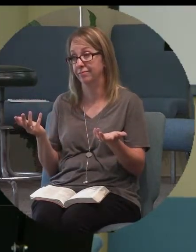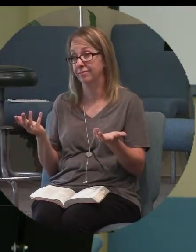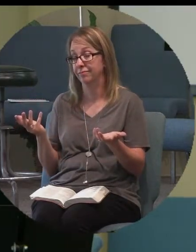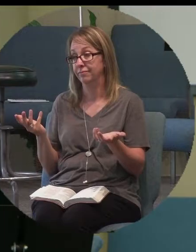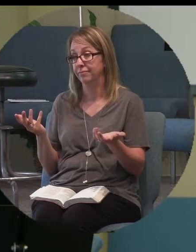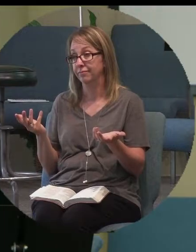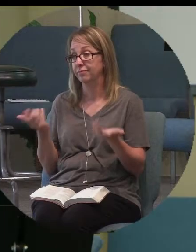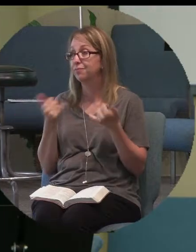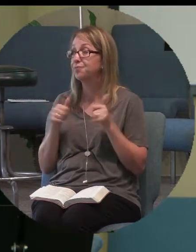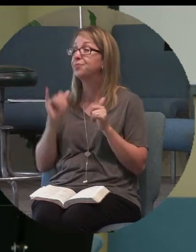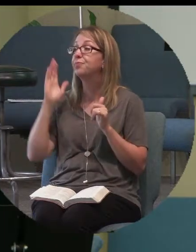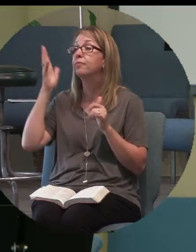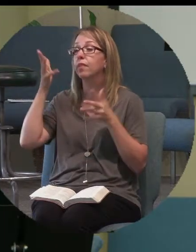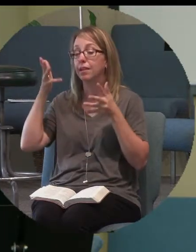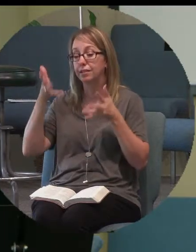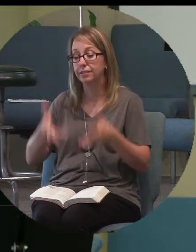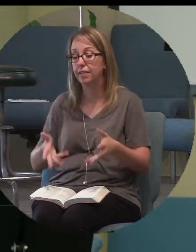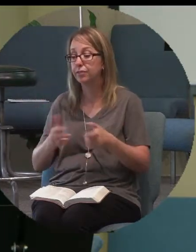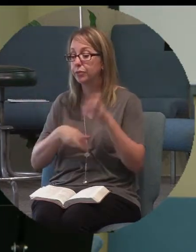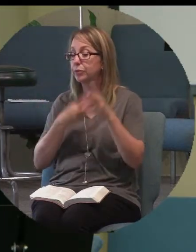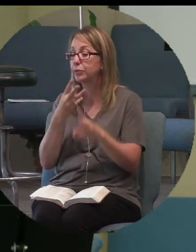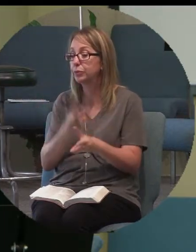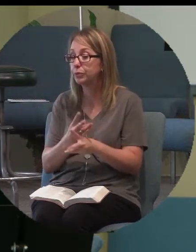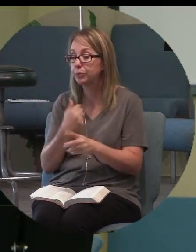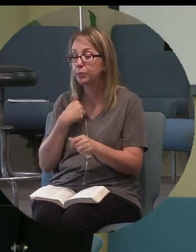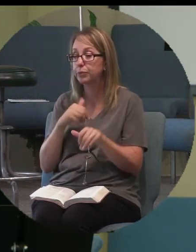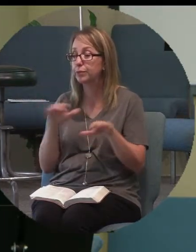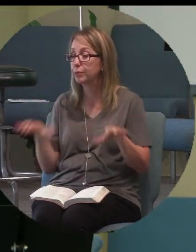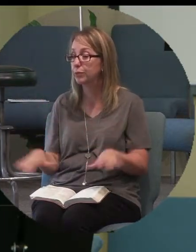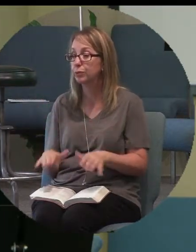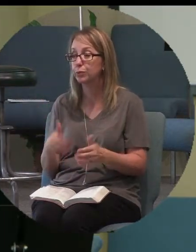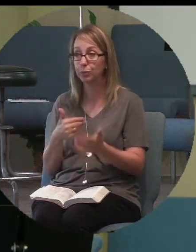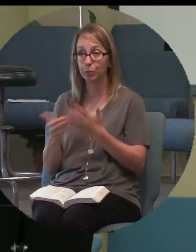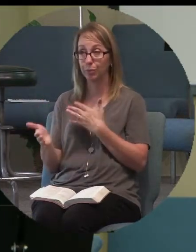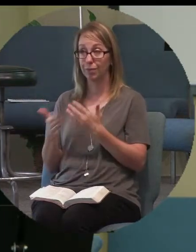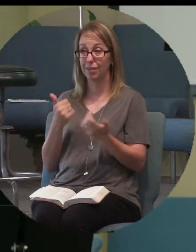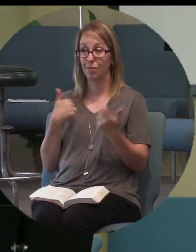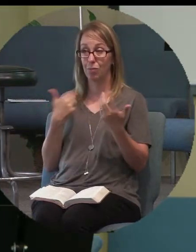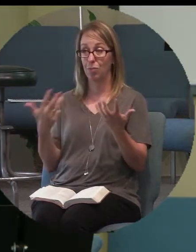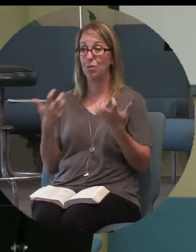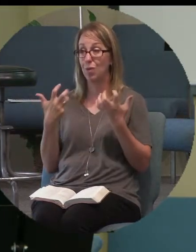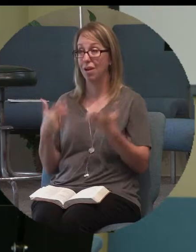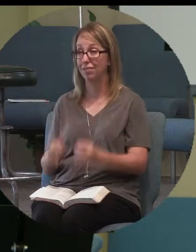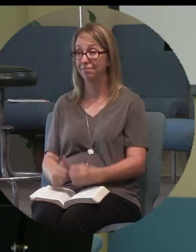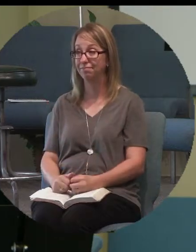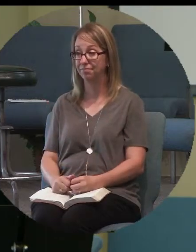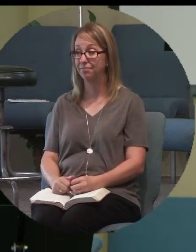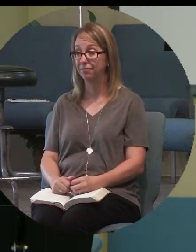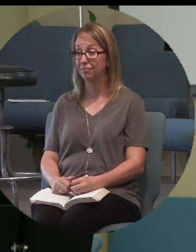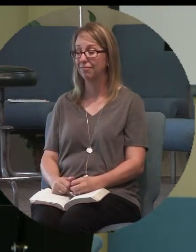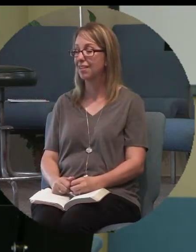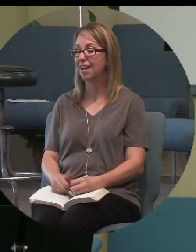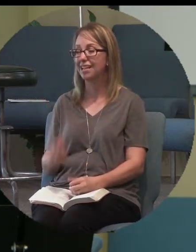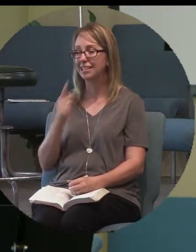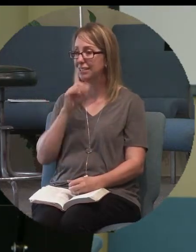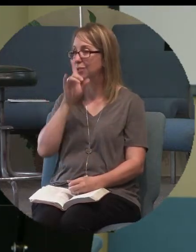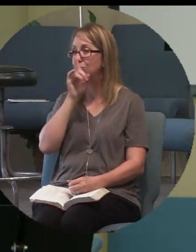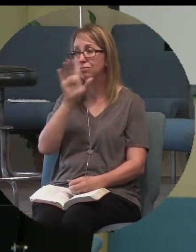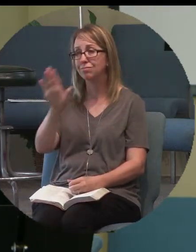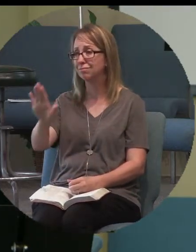And yet he left us in a world where we can pretty much do whatever we want to do. And he says, just don't do it.